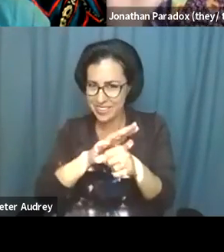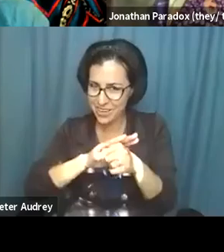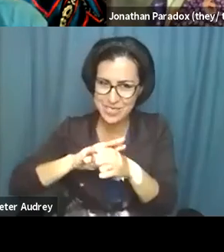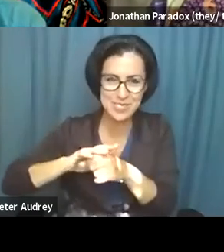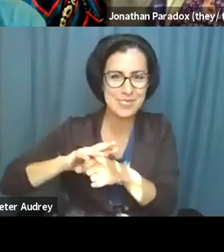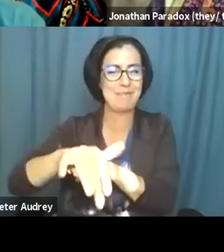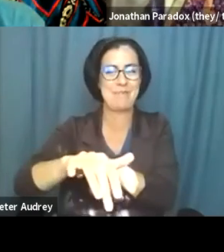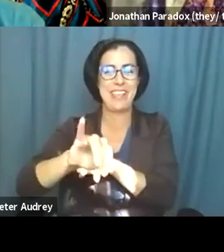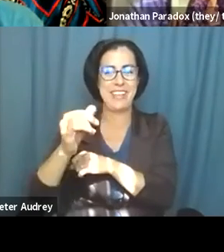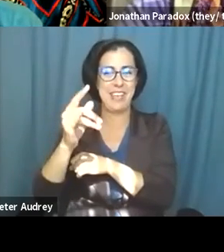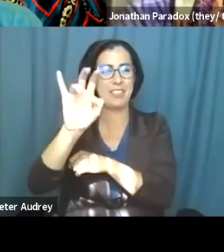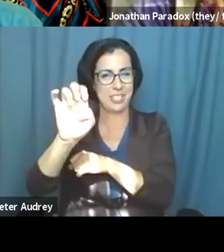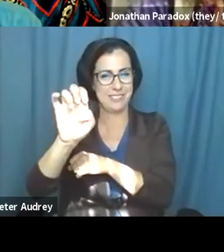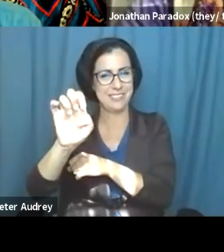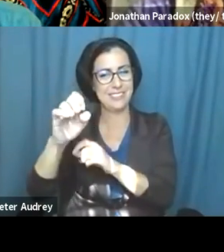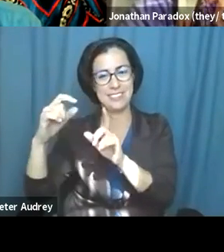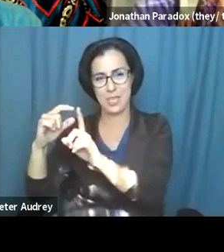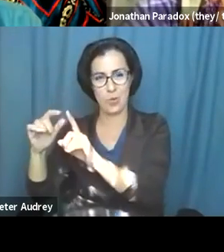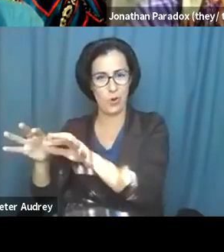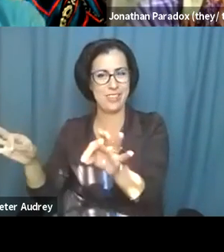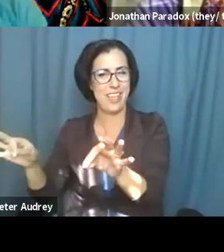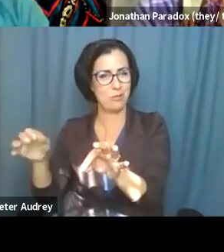around, and words are one of those ways. Check.